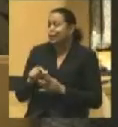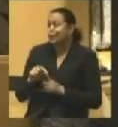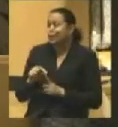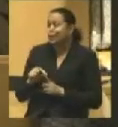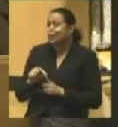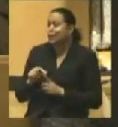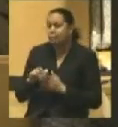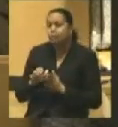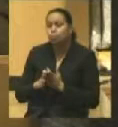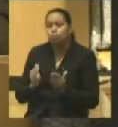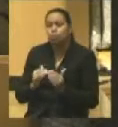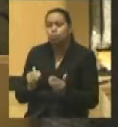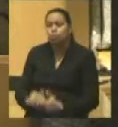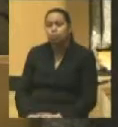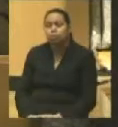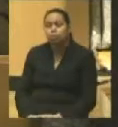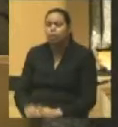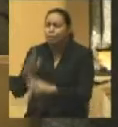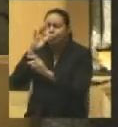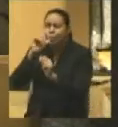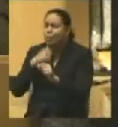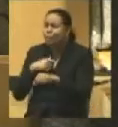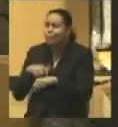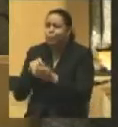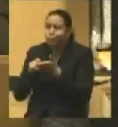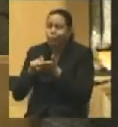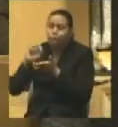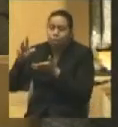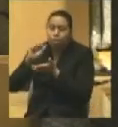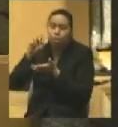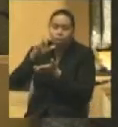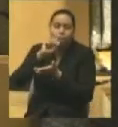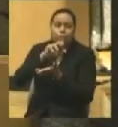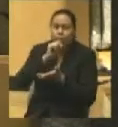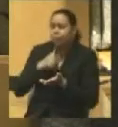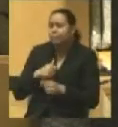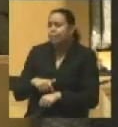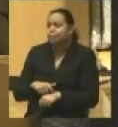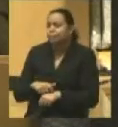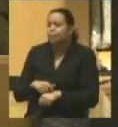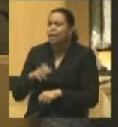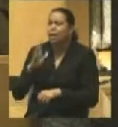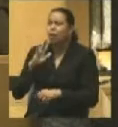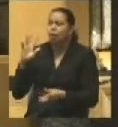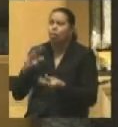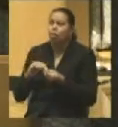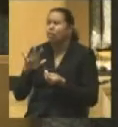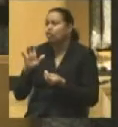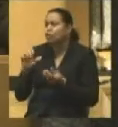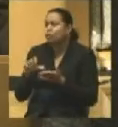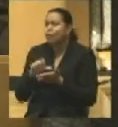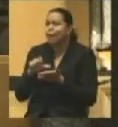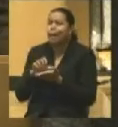That's a book. Presidents don't have time to write books. It would have been about 500 pages in manuscript, a